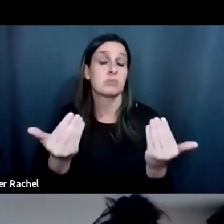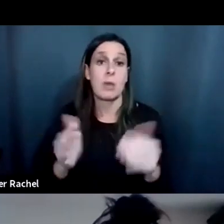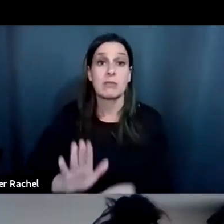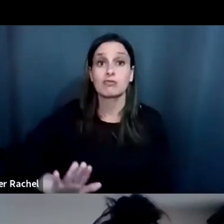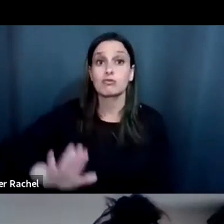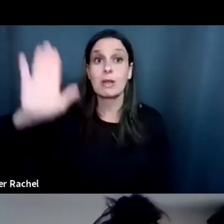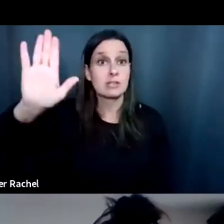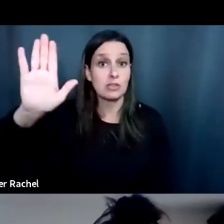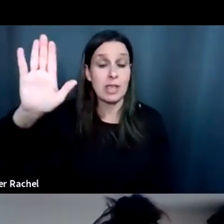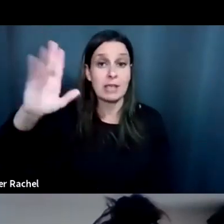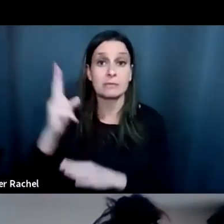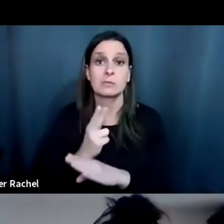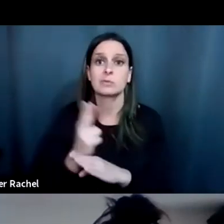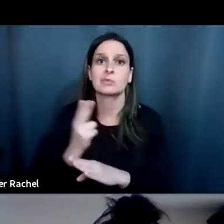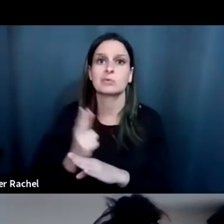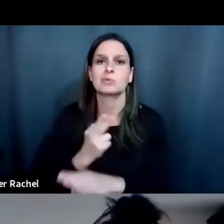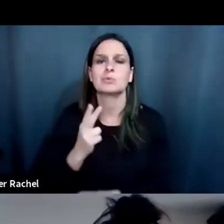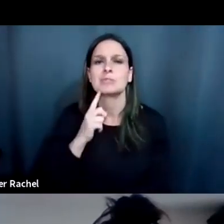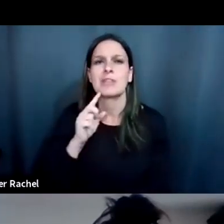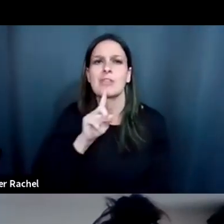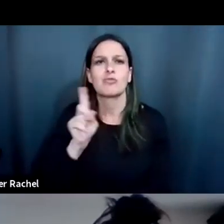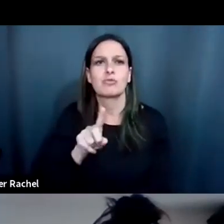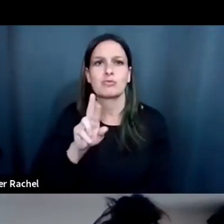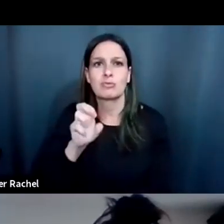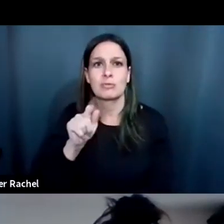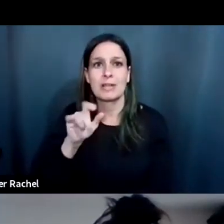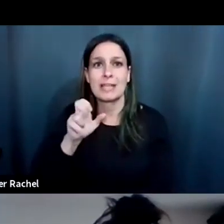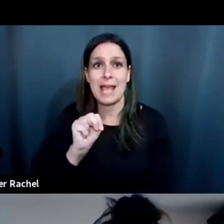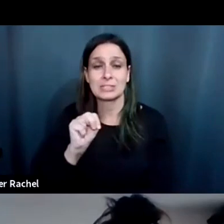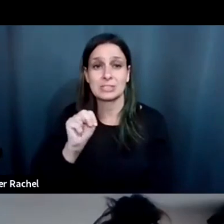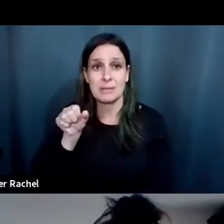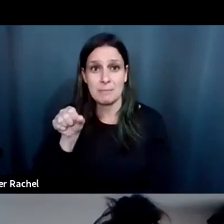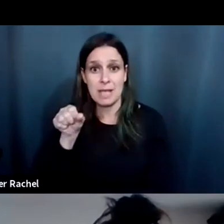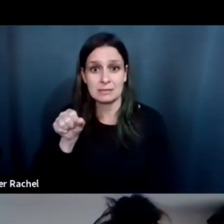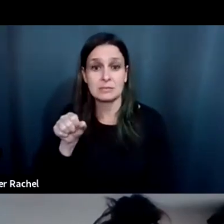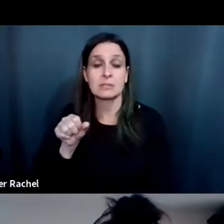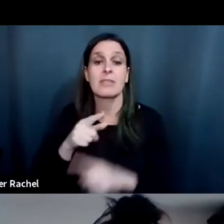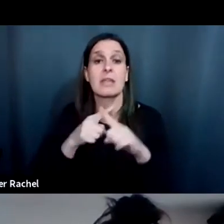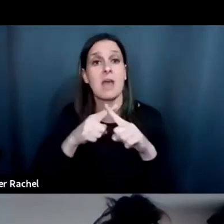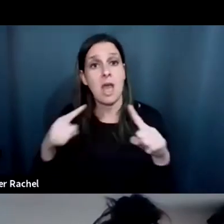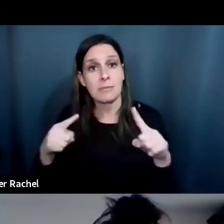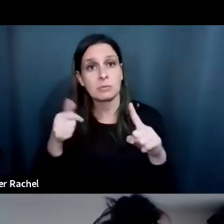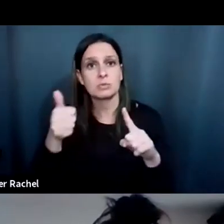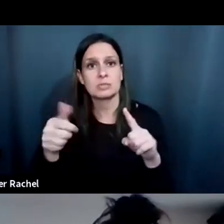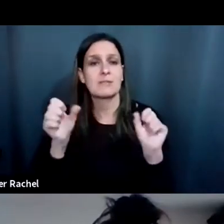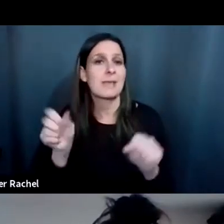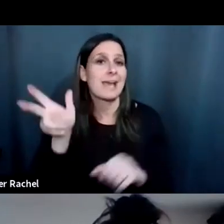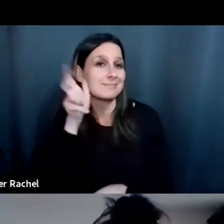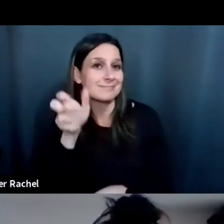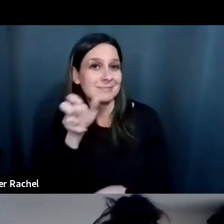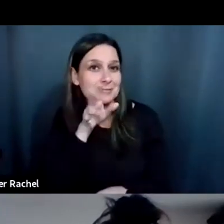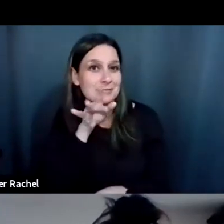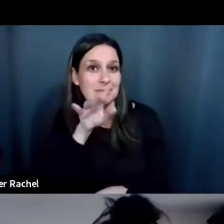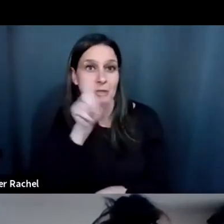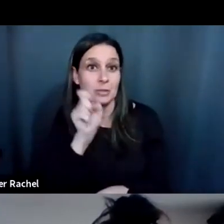raise your hand using, uh, the reaction buttons or, and unmute yourself so we can hear your